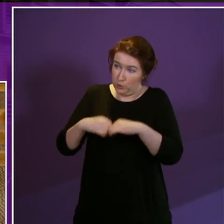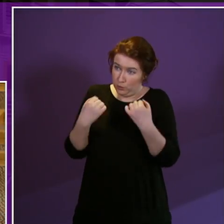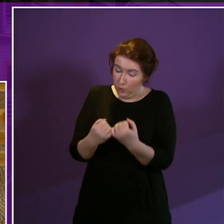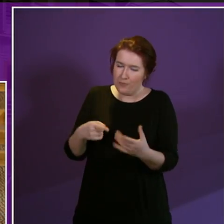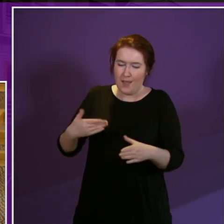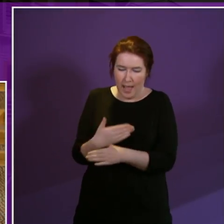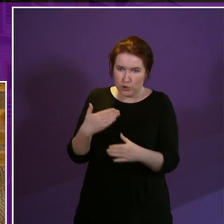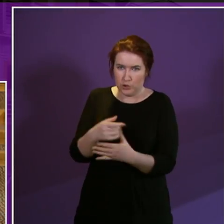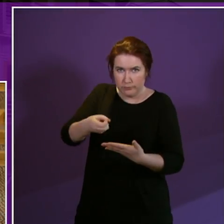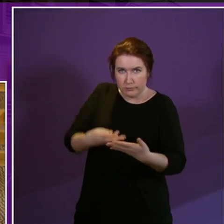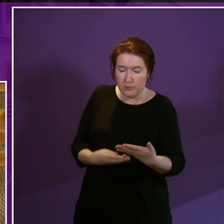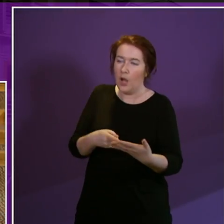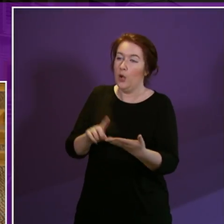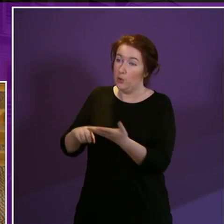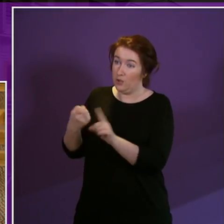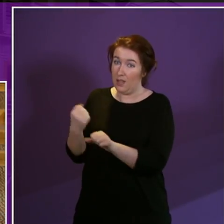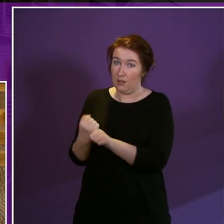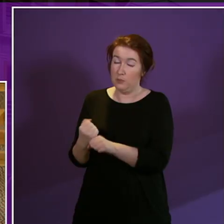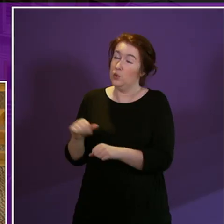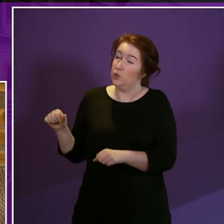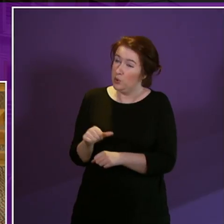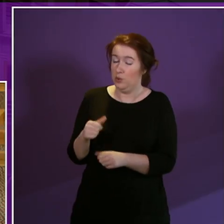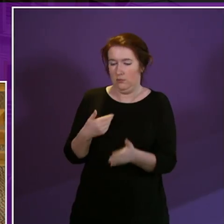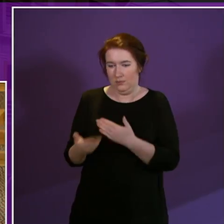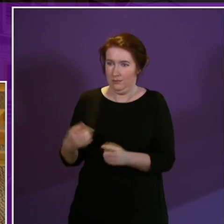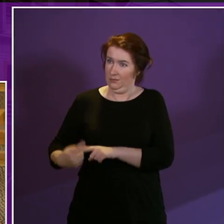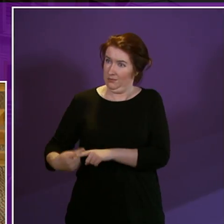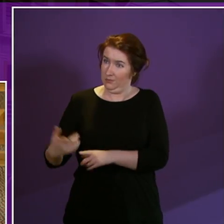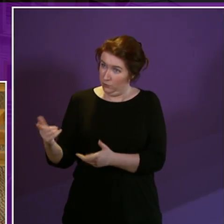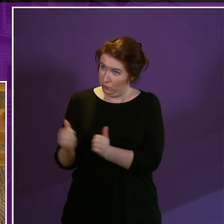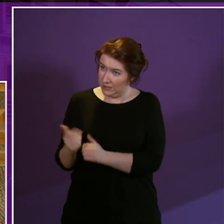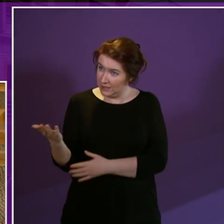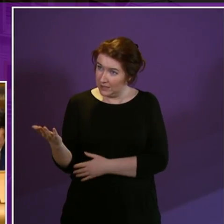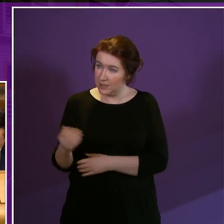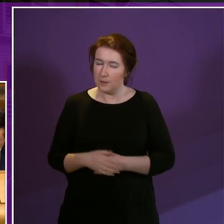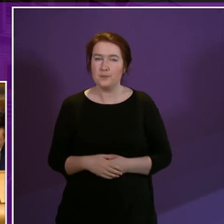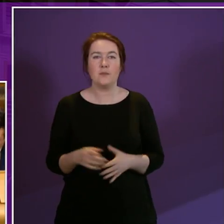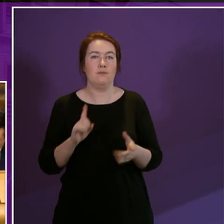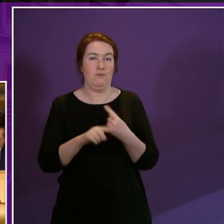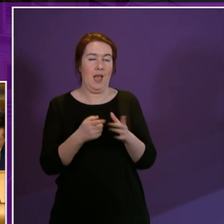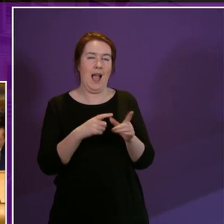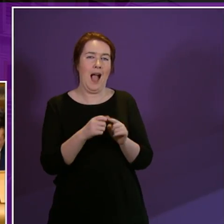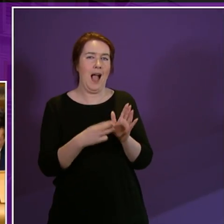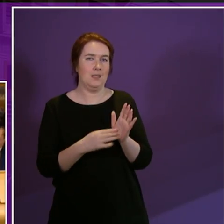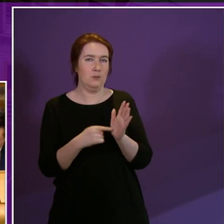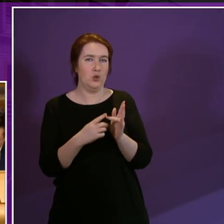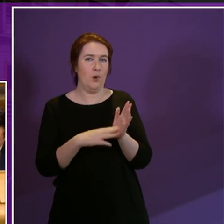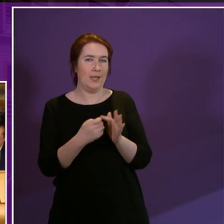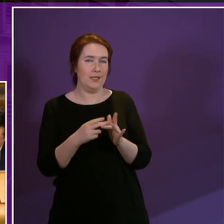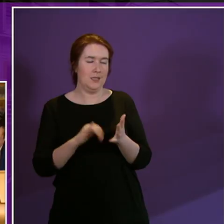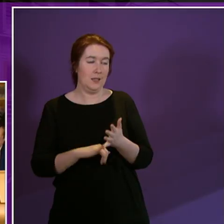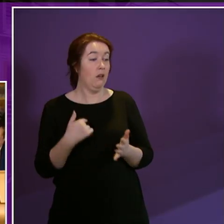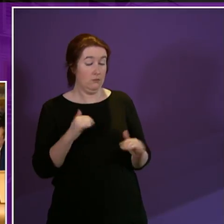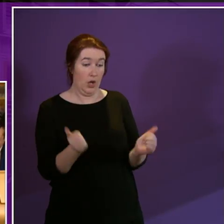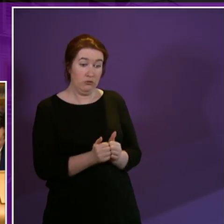as actions that the UK government should address with some speed? Adam Tompkins. I do agree that it is